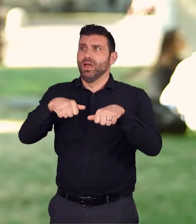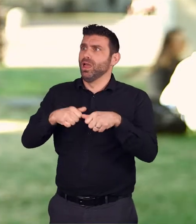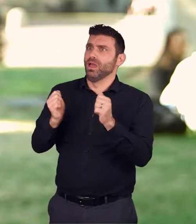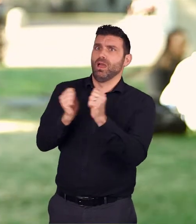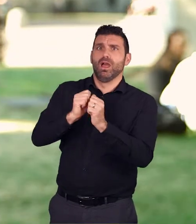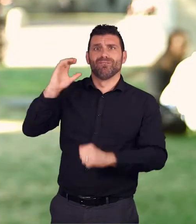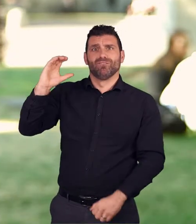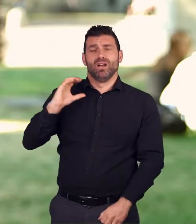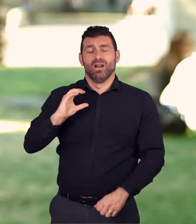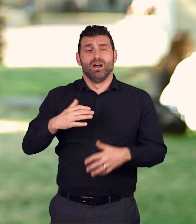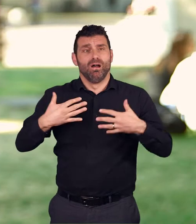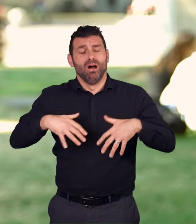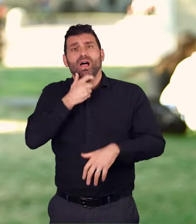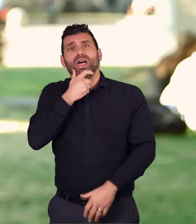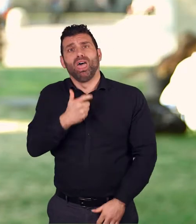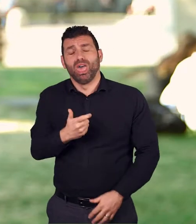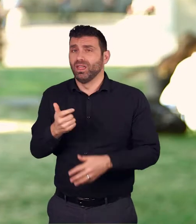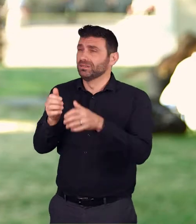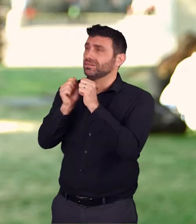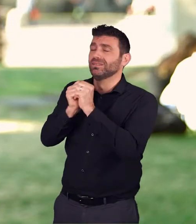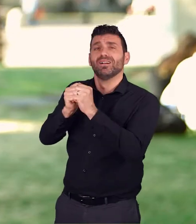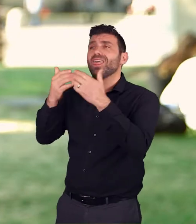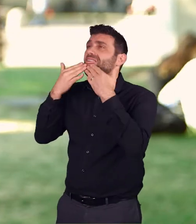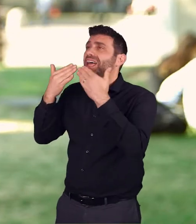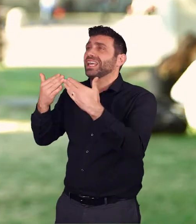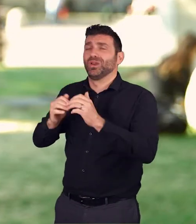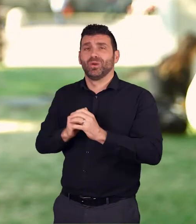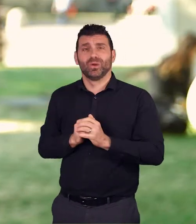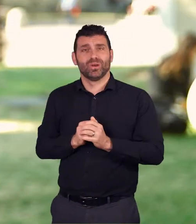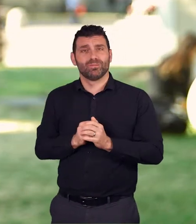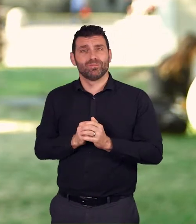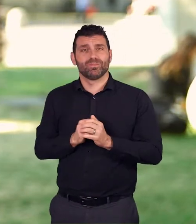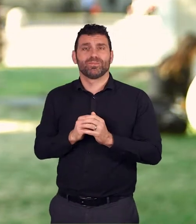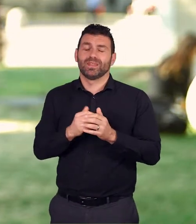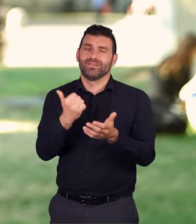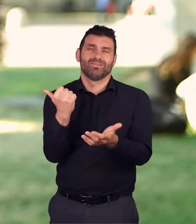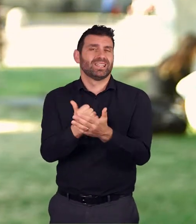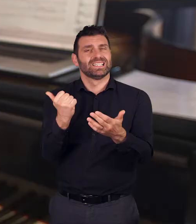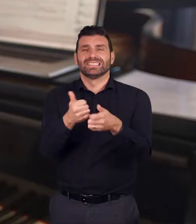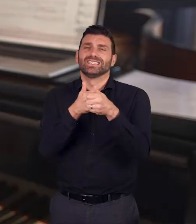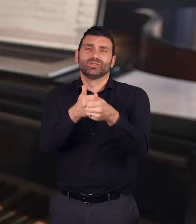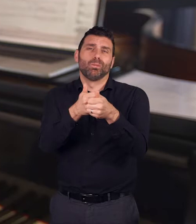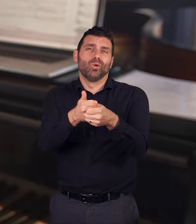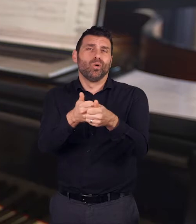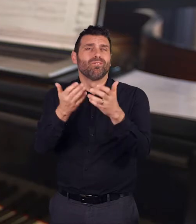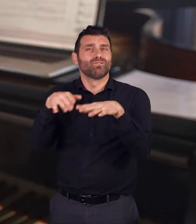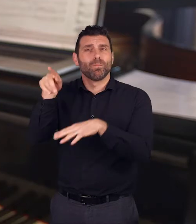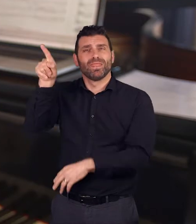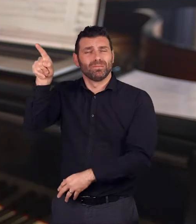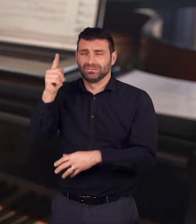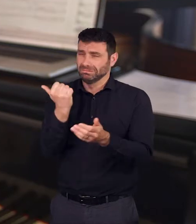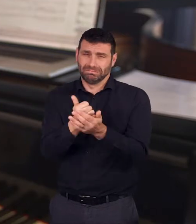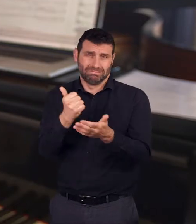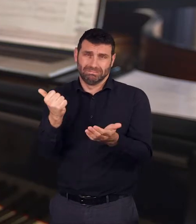and I was astounded when I was awarded it so yeah I can only be thankful it's a really great